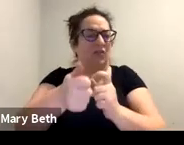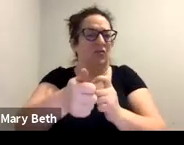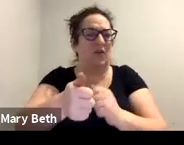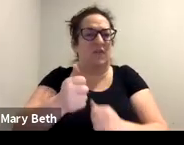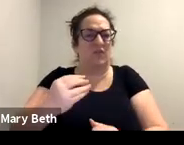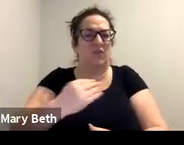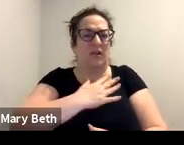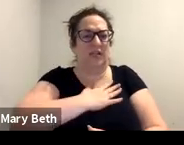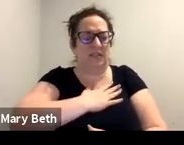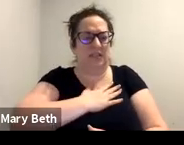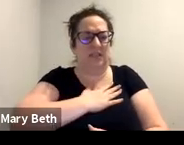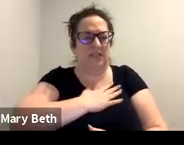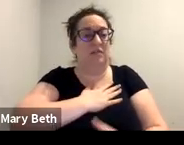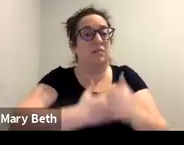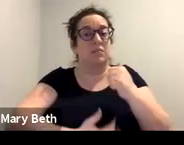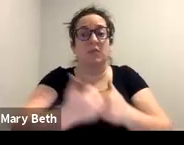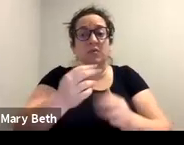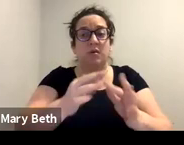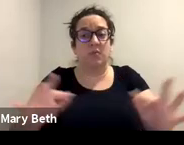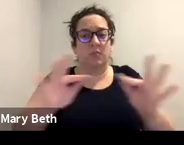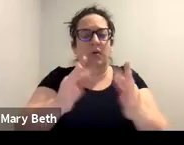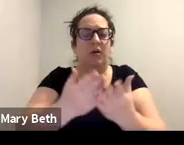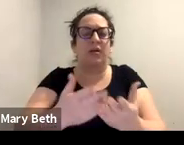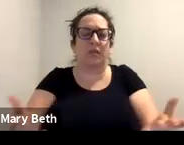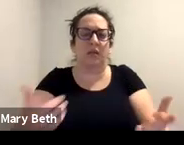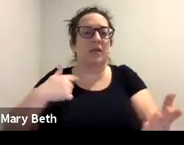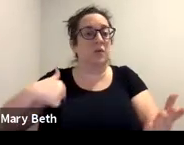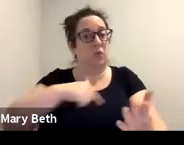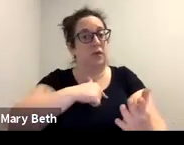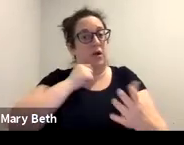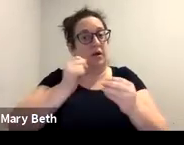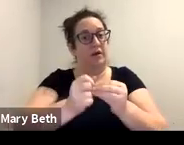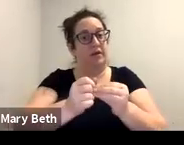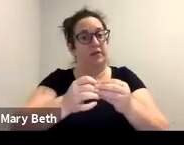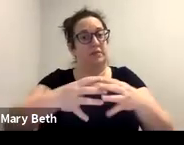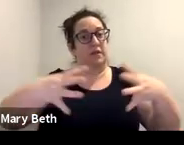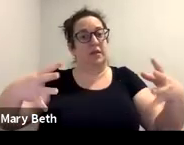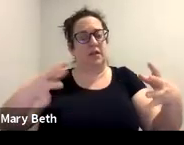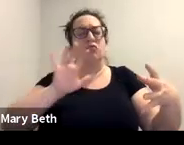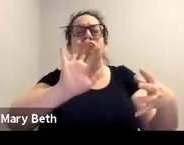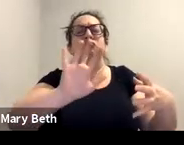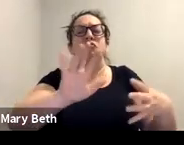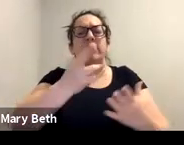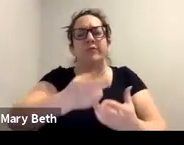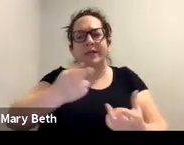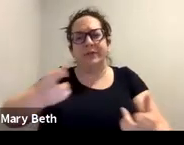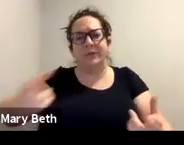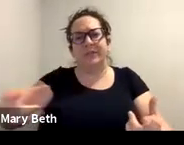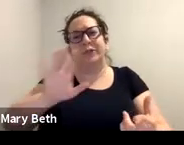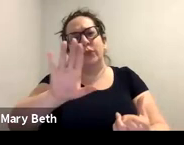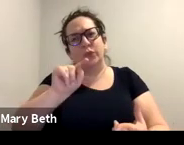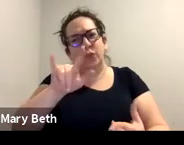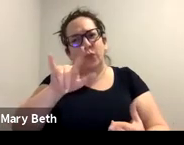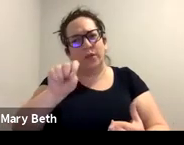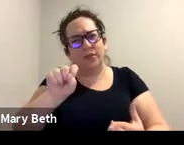most important thing is that you're expanding your resources and your tools to be able to advocate for the